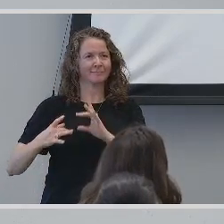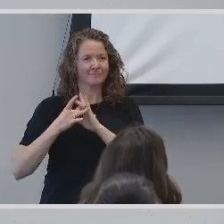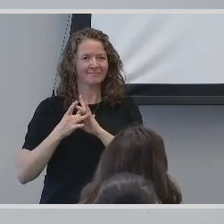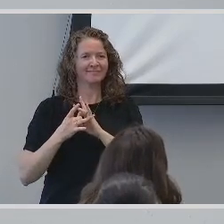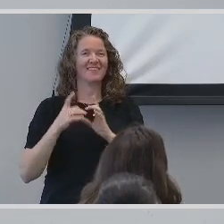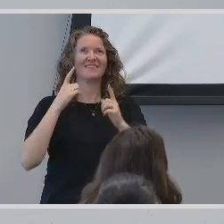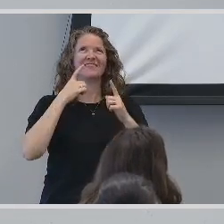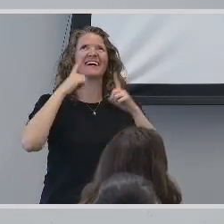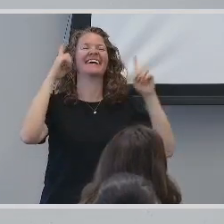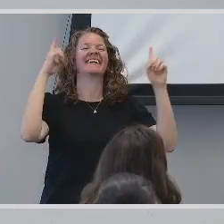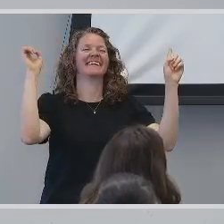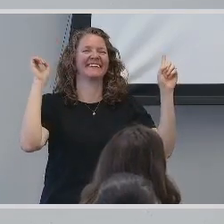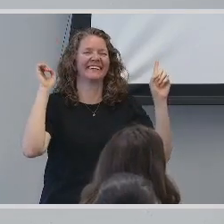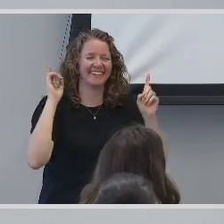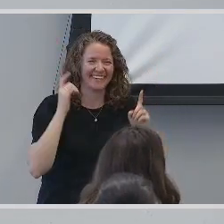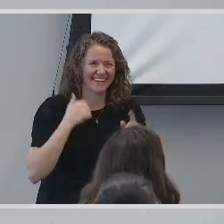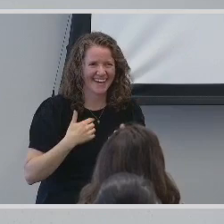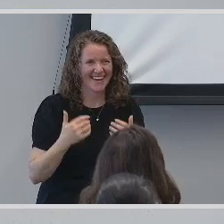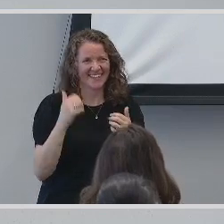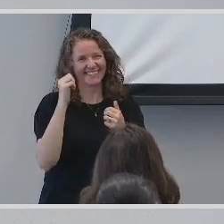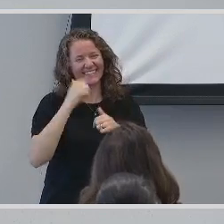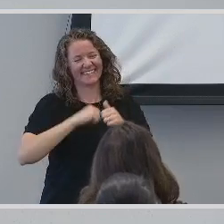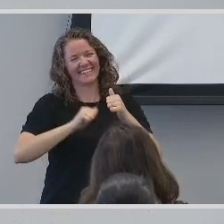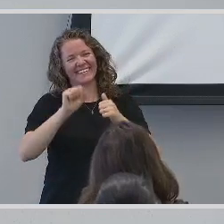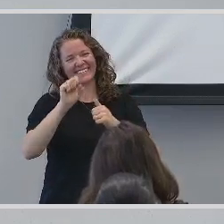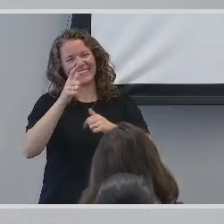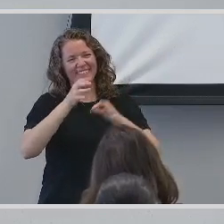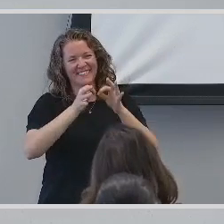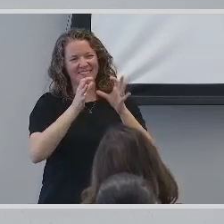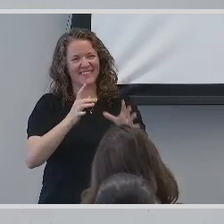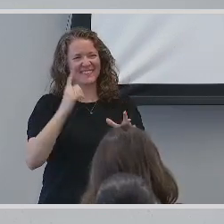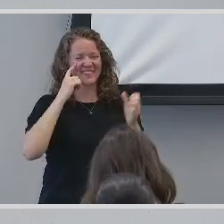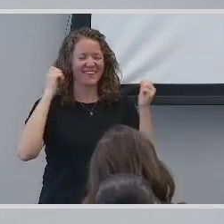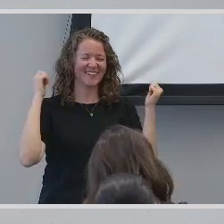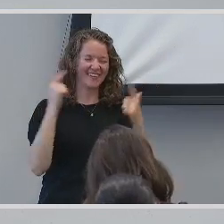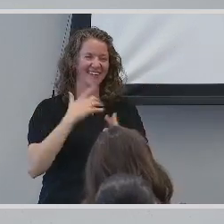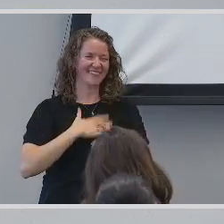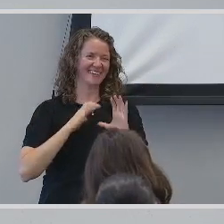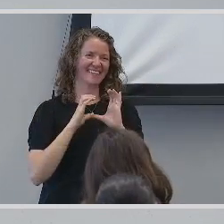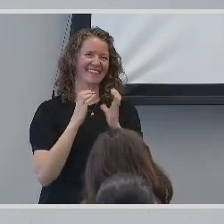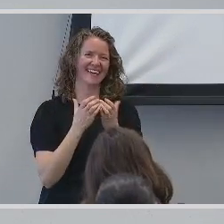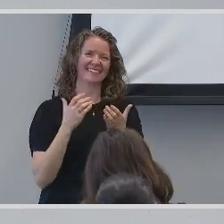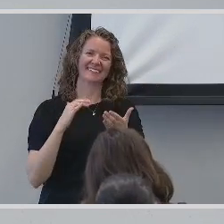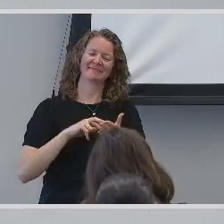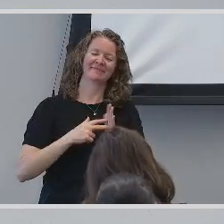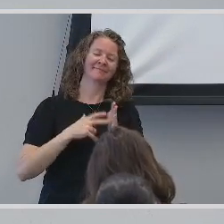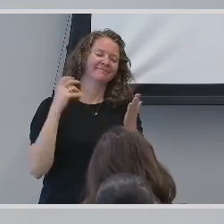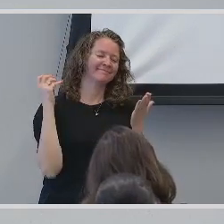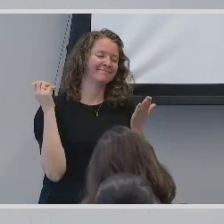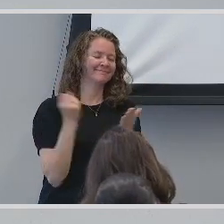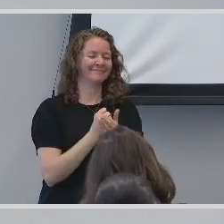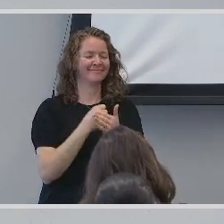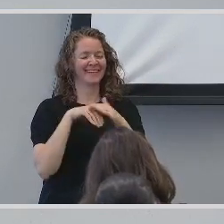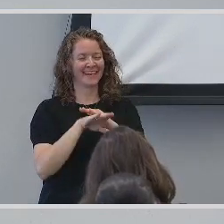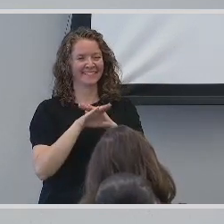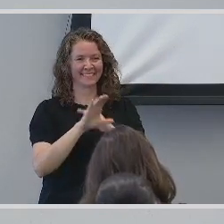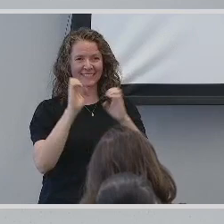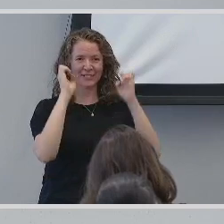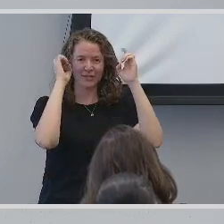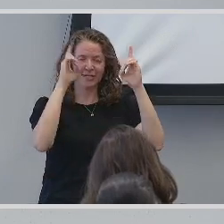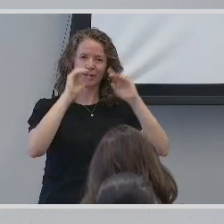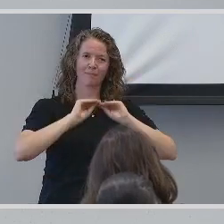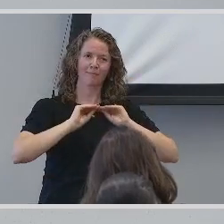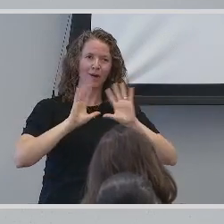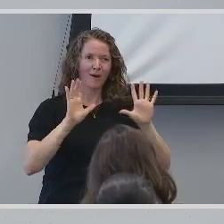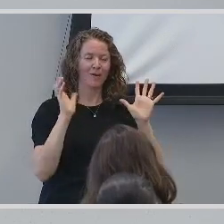interpreters in all my classes. This was making significant shifts in how I accessed education. It was also when I